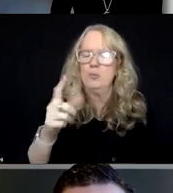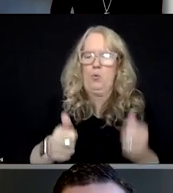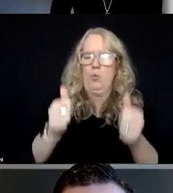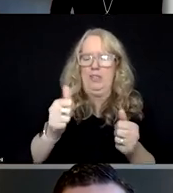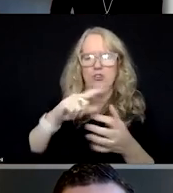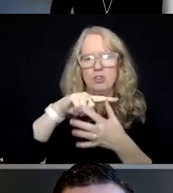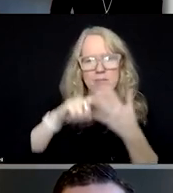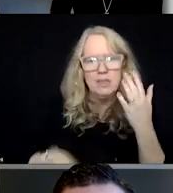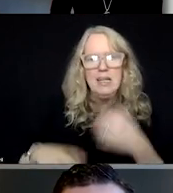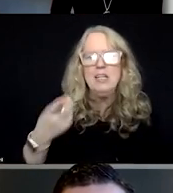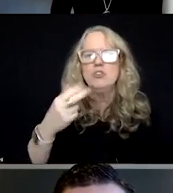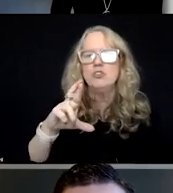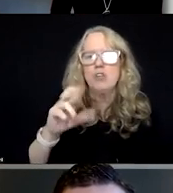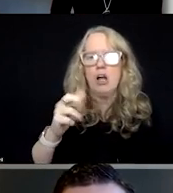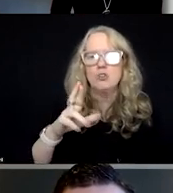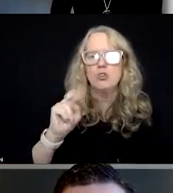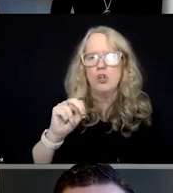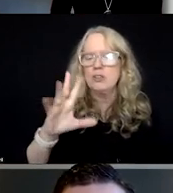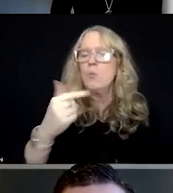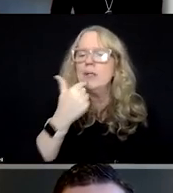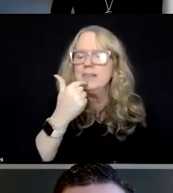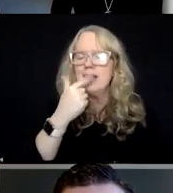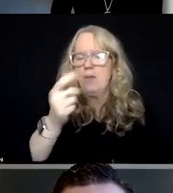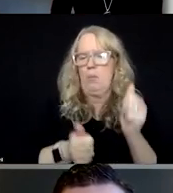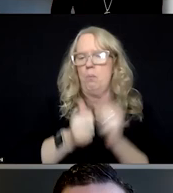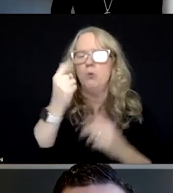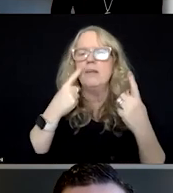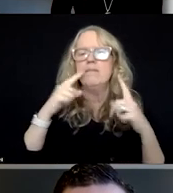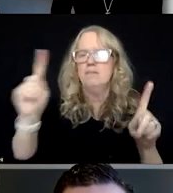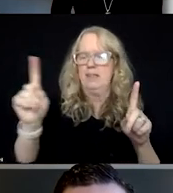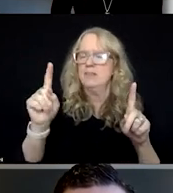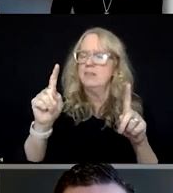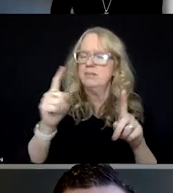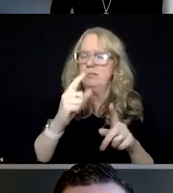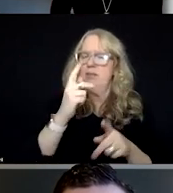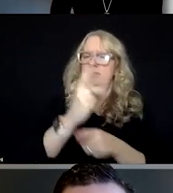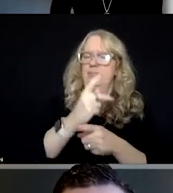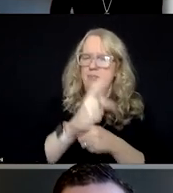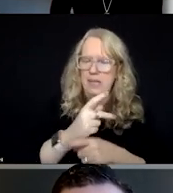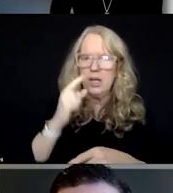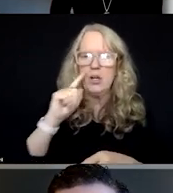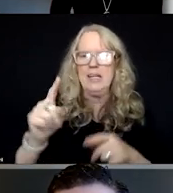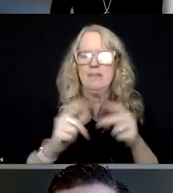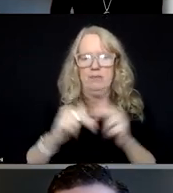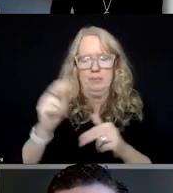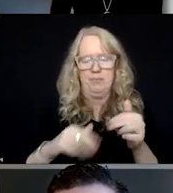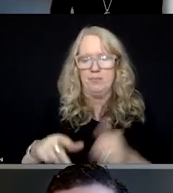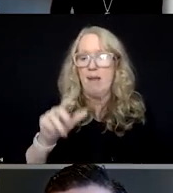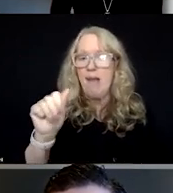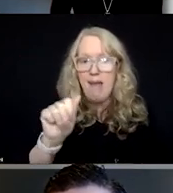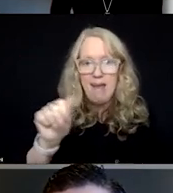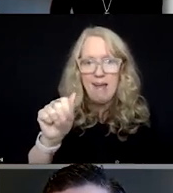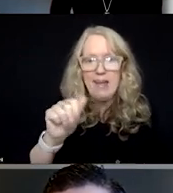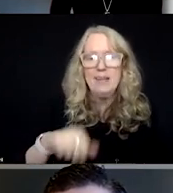following did Dr. Carson state was needed to start effective crisis care in a facility. Option A is prior medical